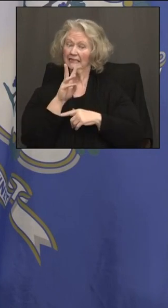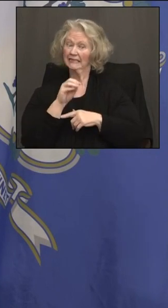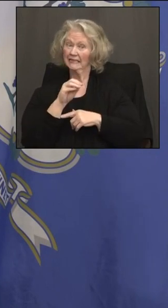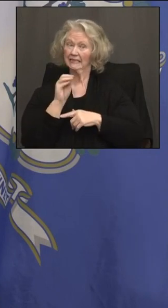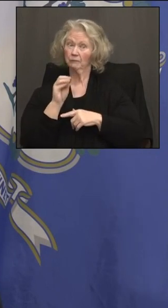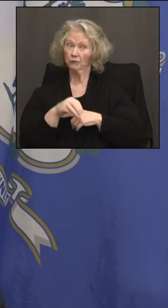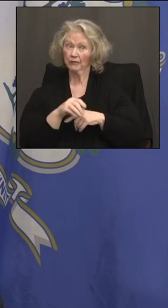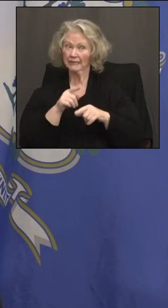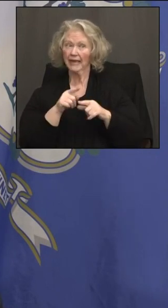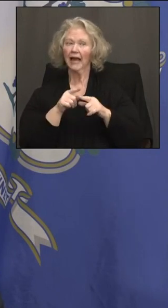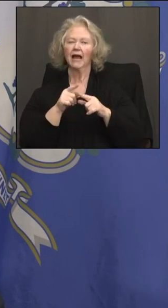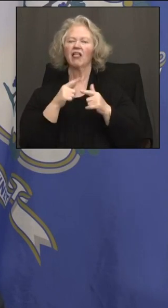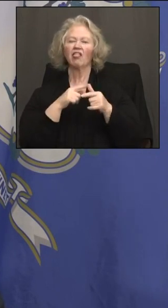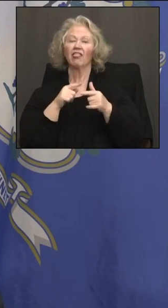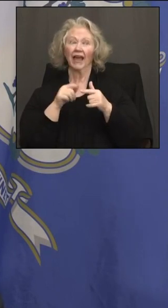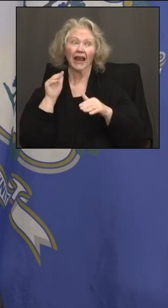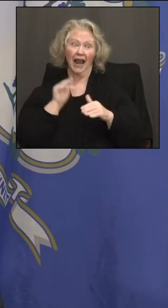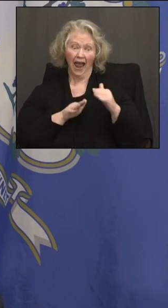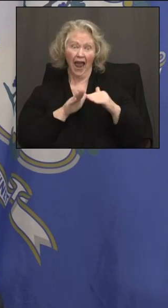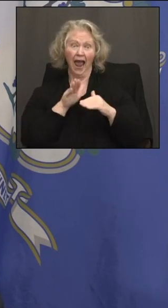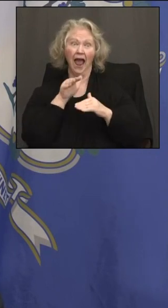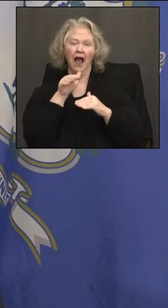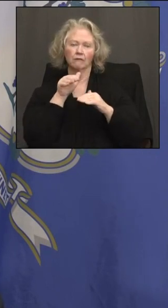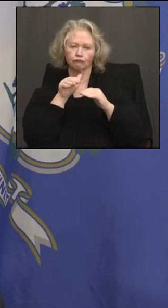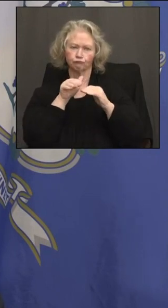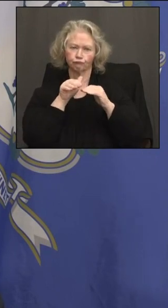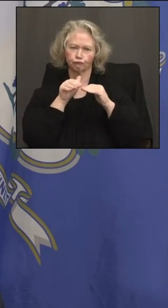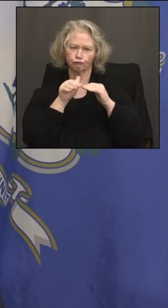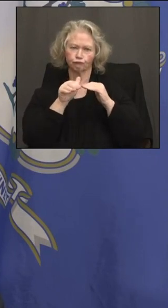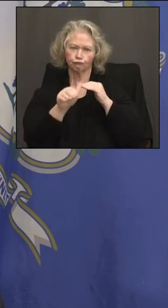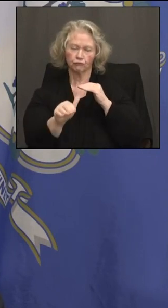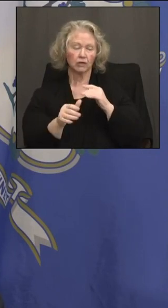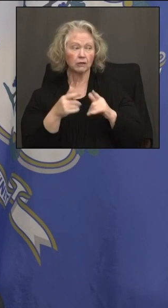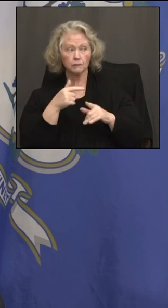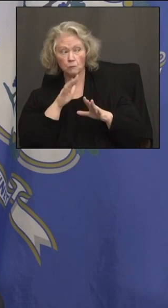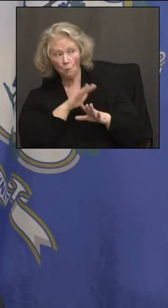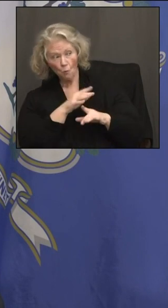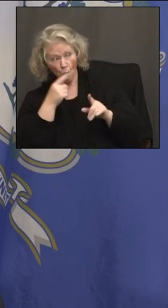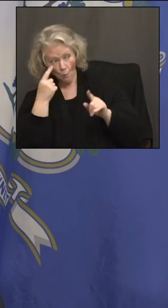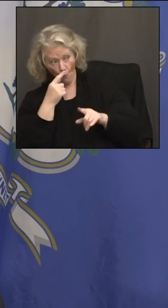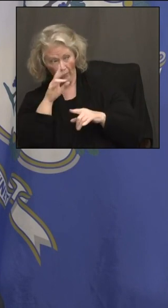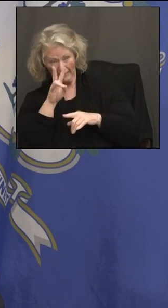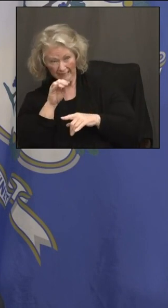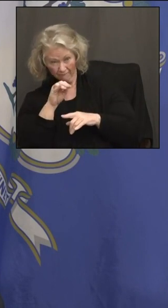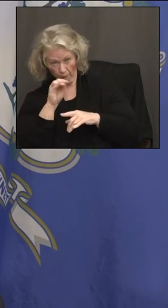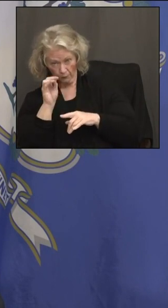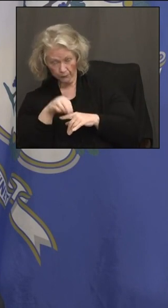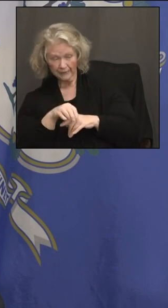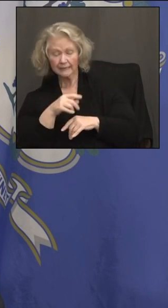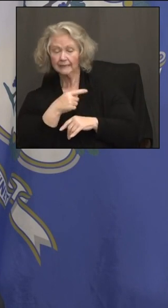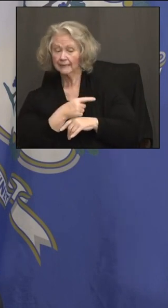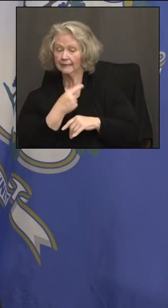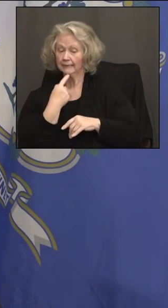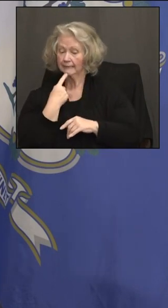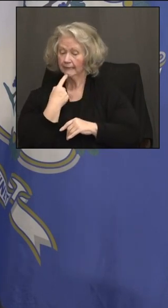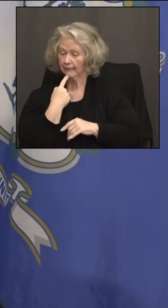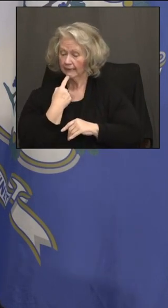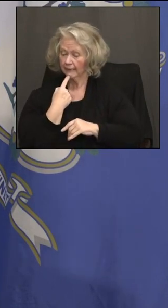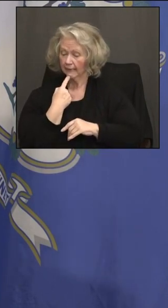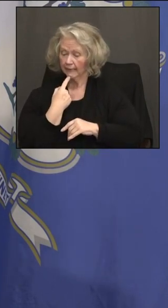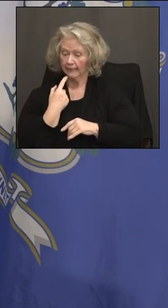Let's beat that. Okay, so 70% is kind of the target for the state. And I know that you mentioned that by